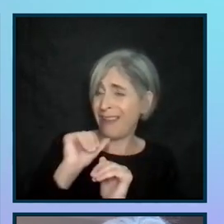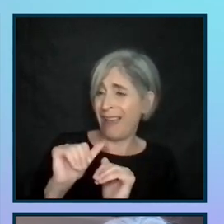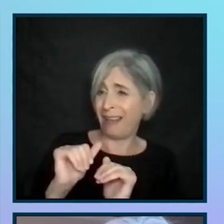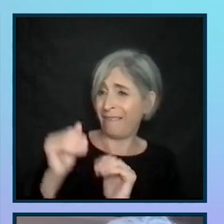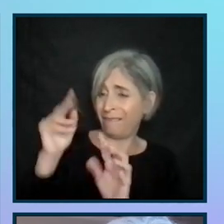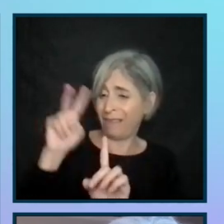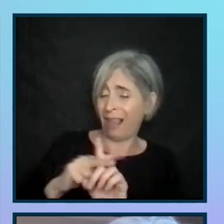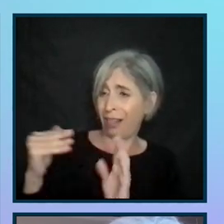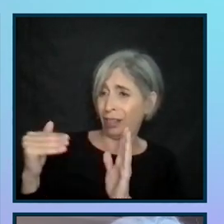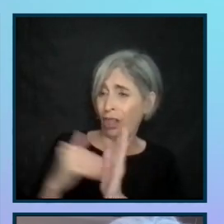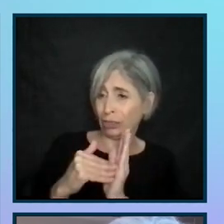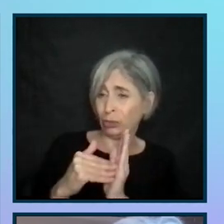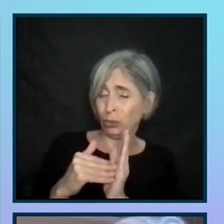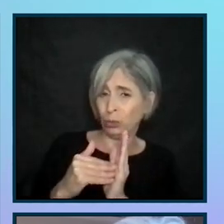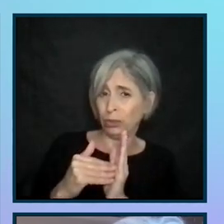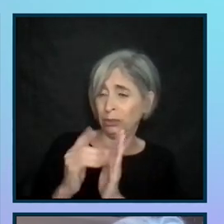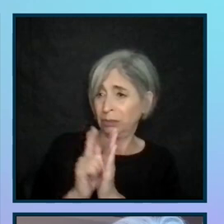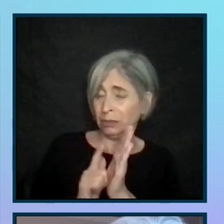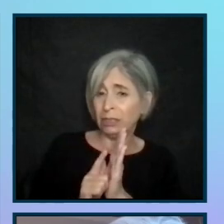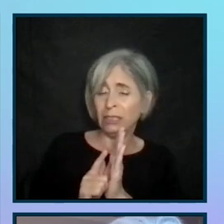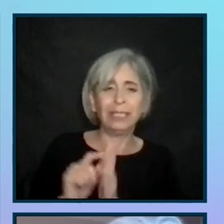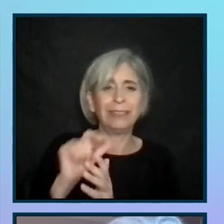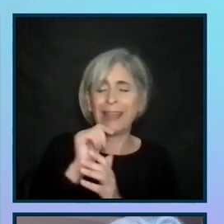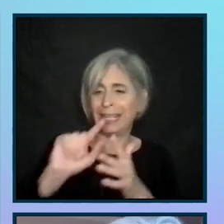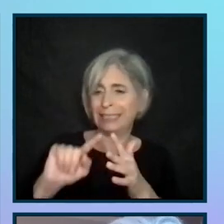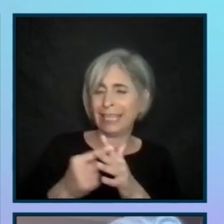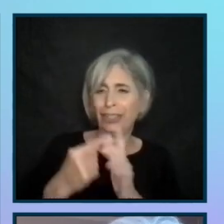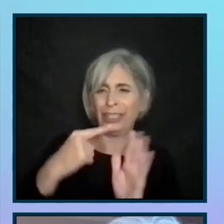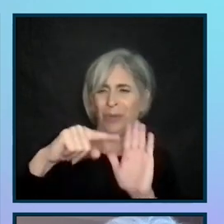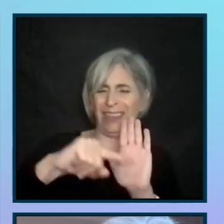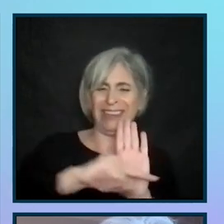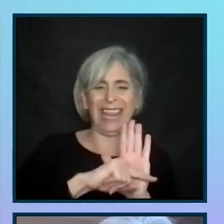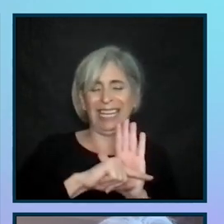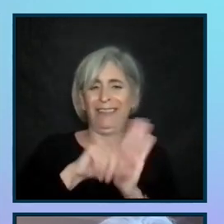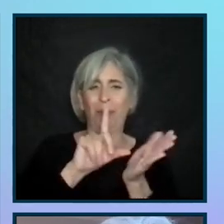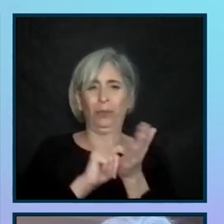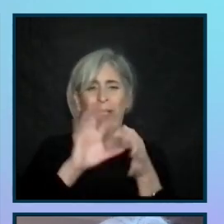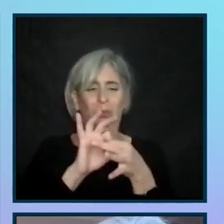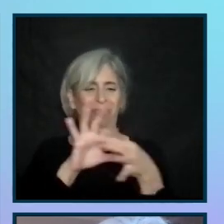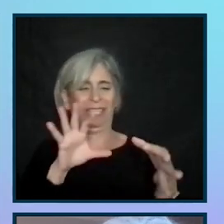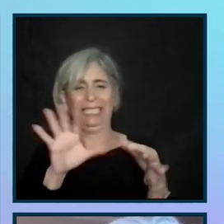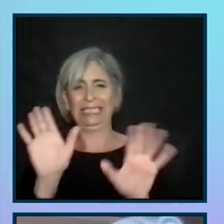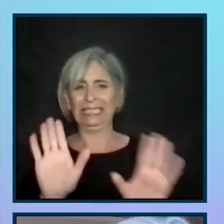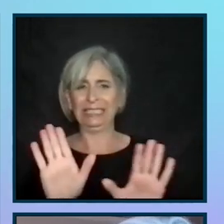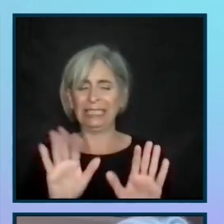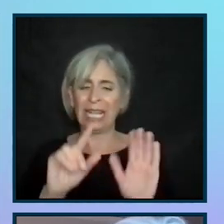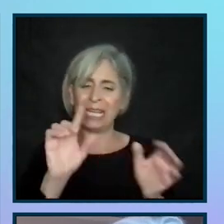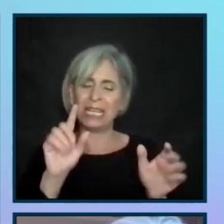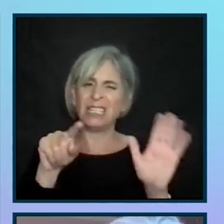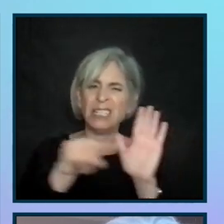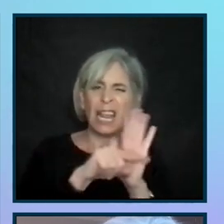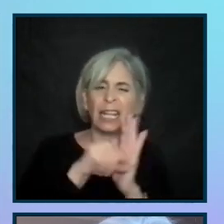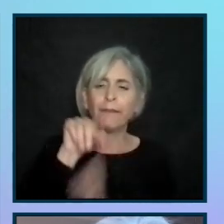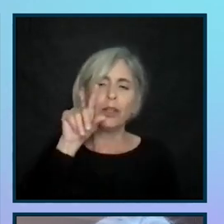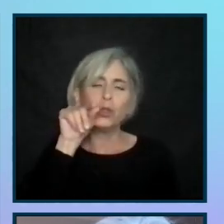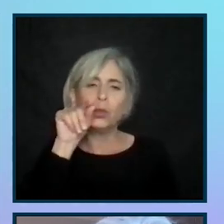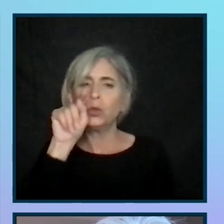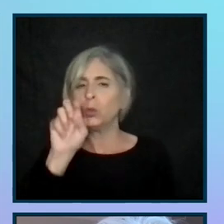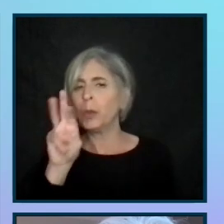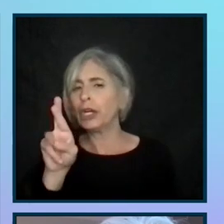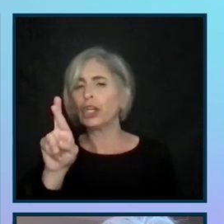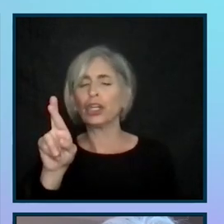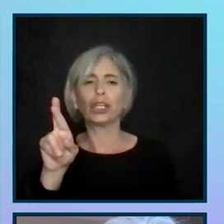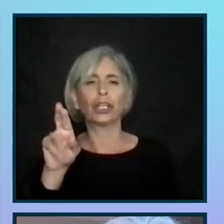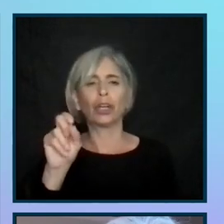lawsuit, is that you're not starting out with a negative press release or negative, you know, Twitter or attacks